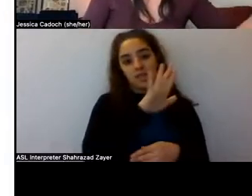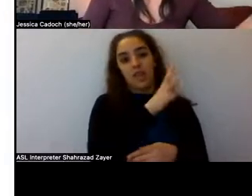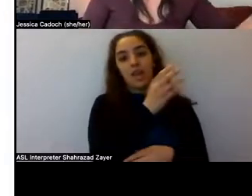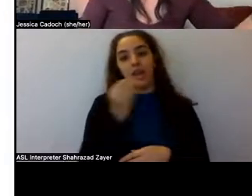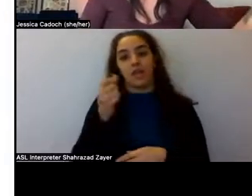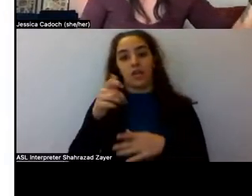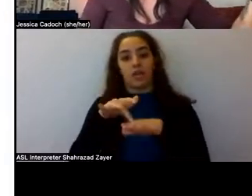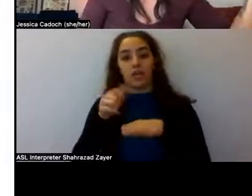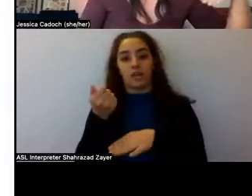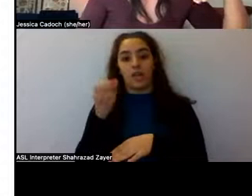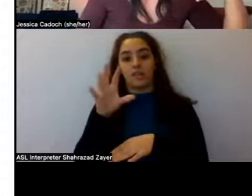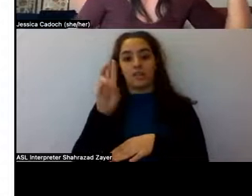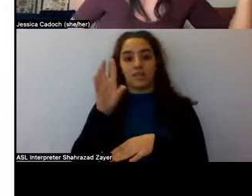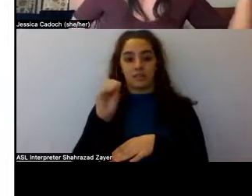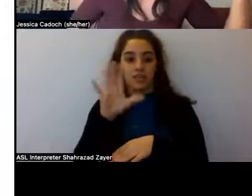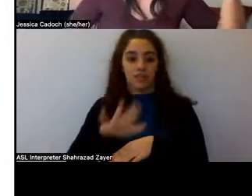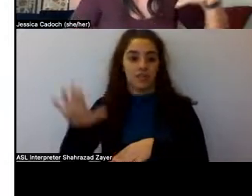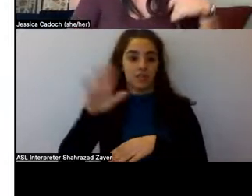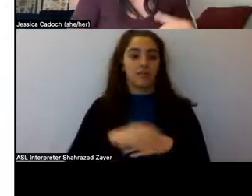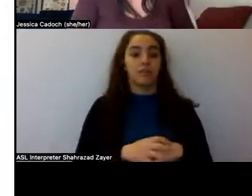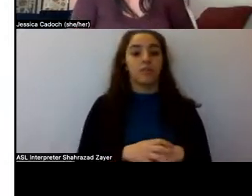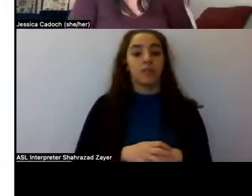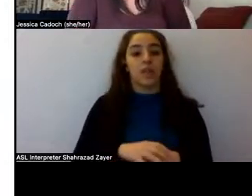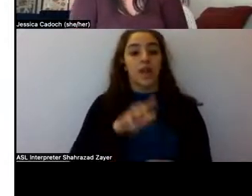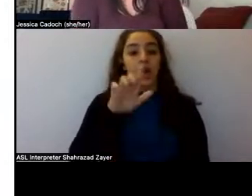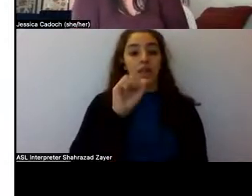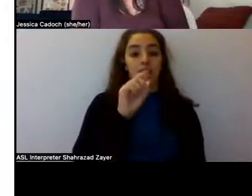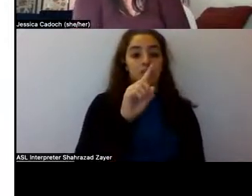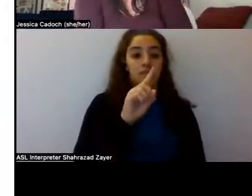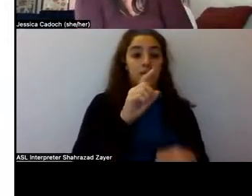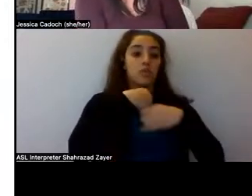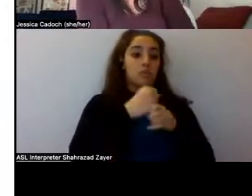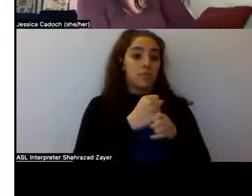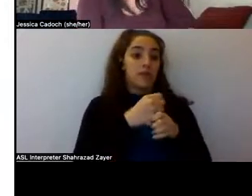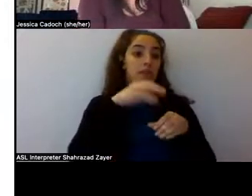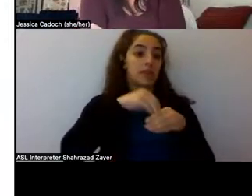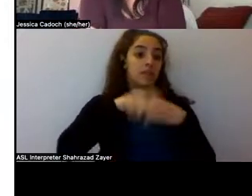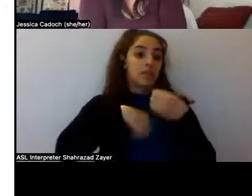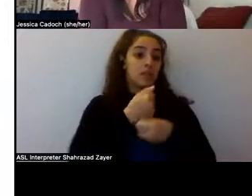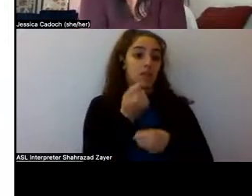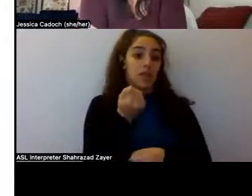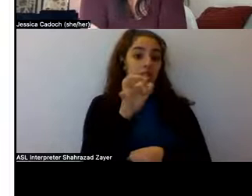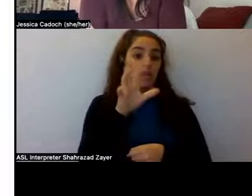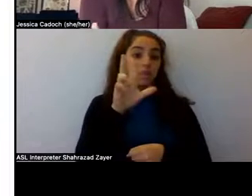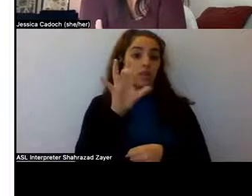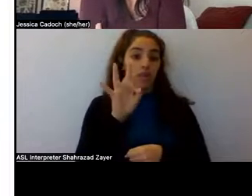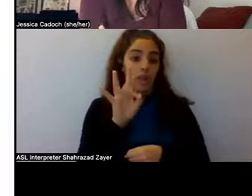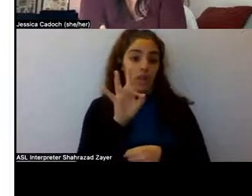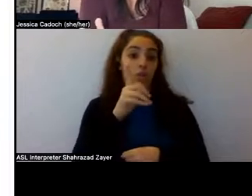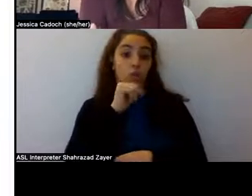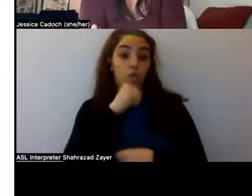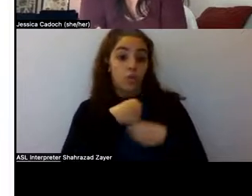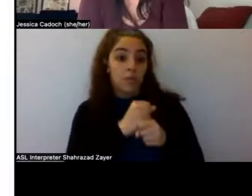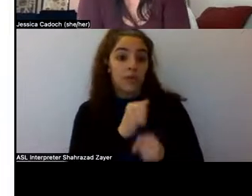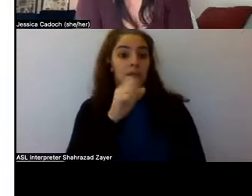so in 1938 is when LSD was synthesized, um, by Dr. Albert Hoffman, um, with